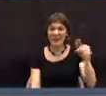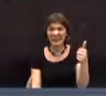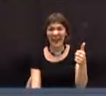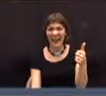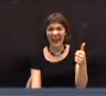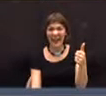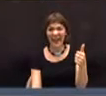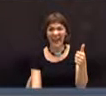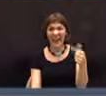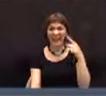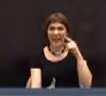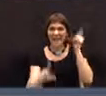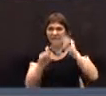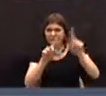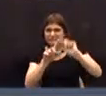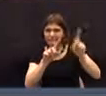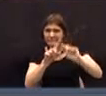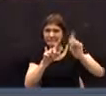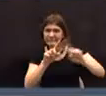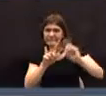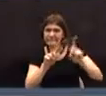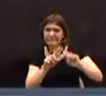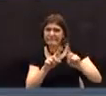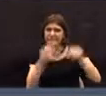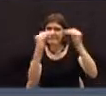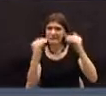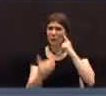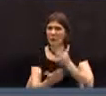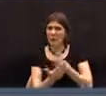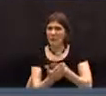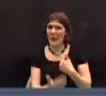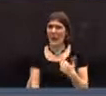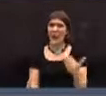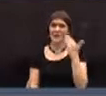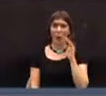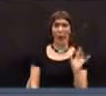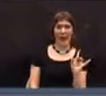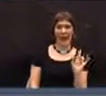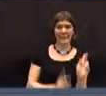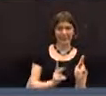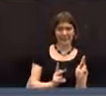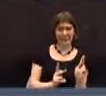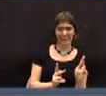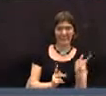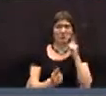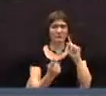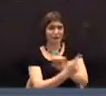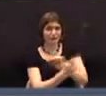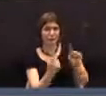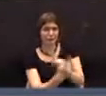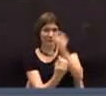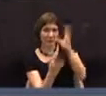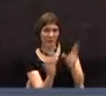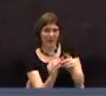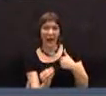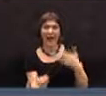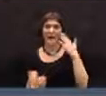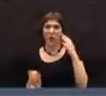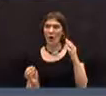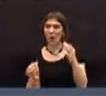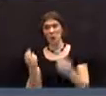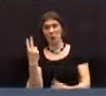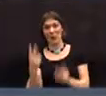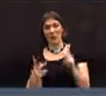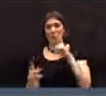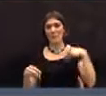categories. We're talking about movement. And since I knew eight people at the informational meeting, I now know more than a dozen